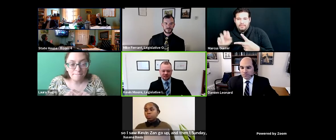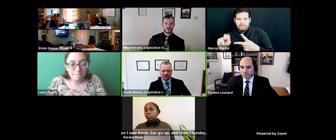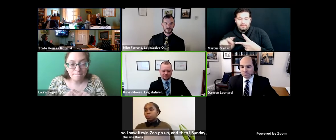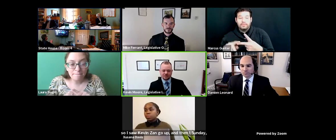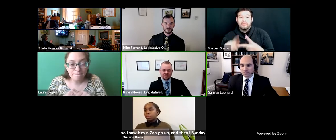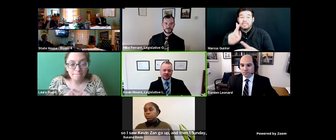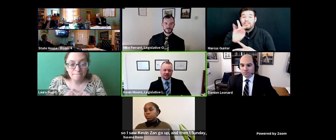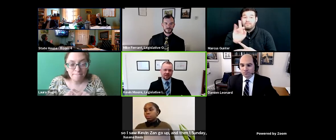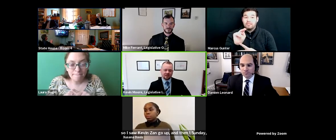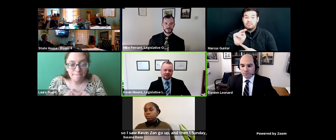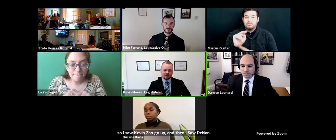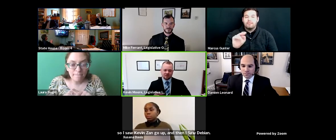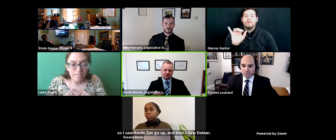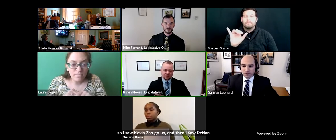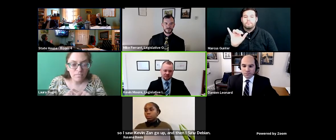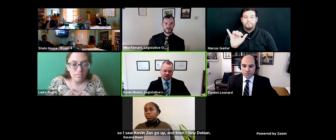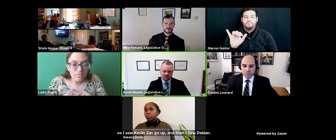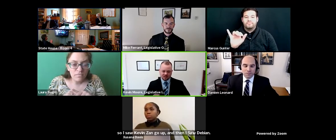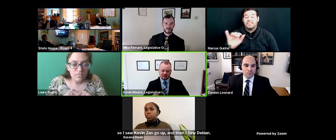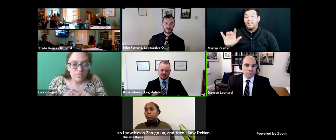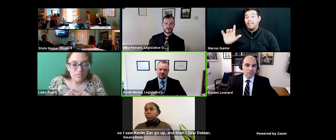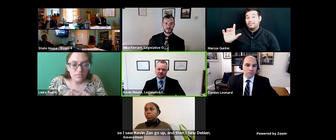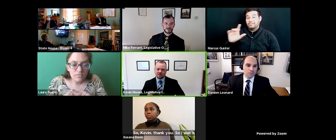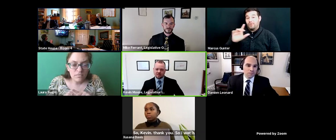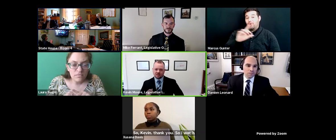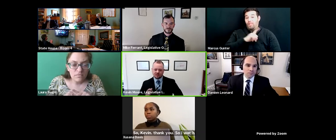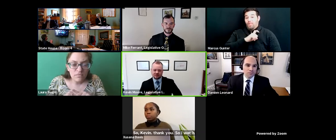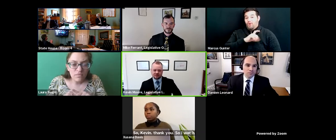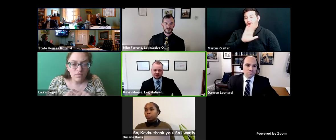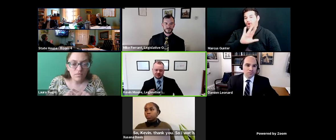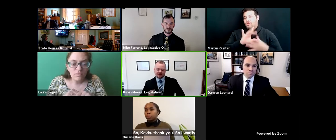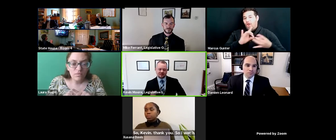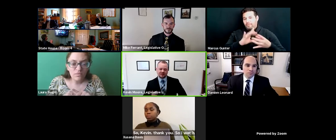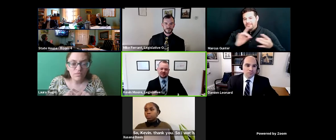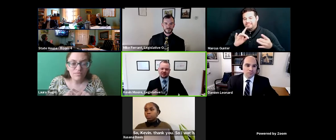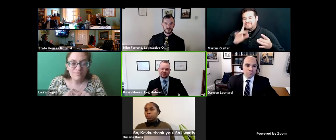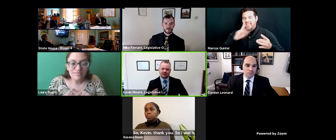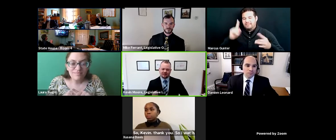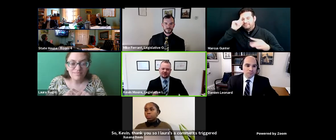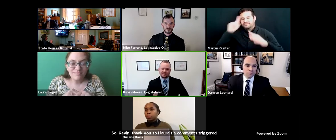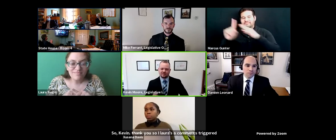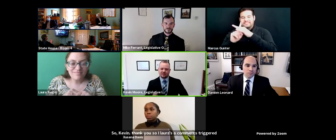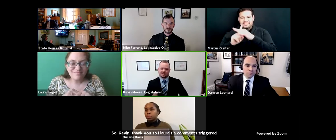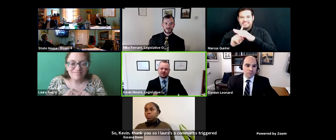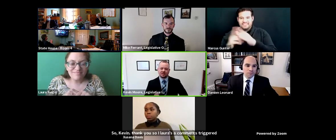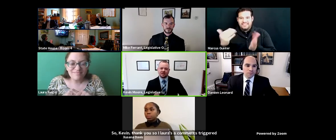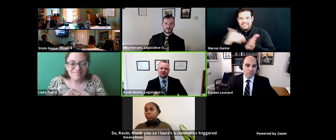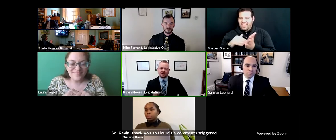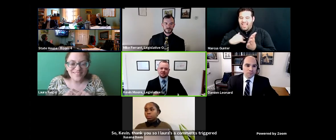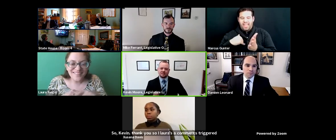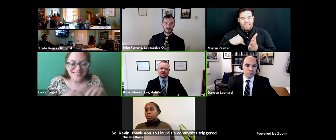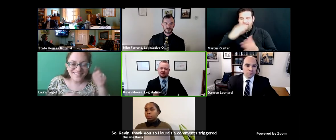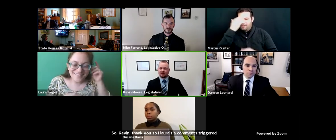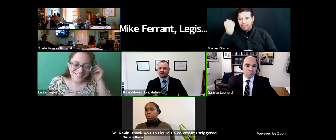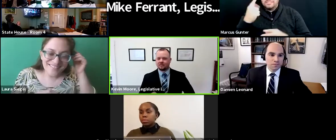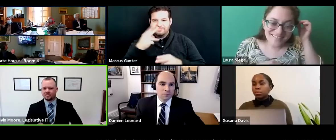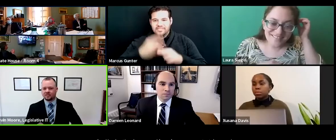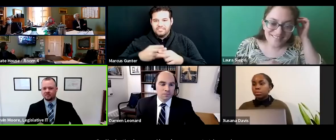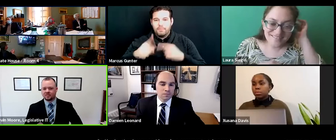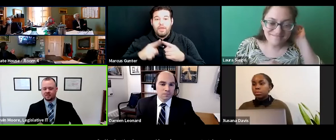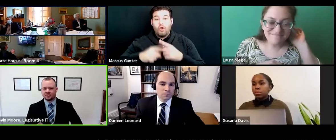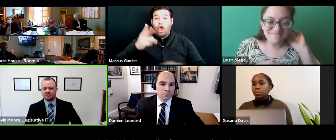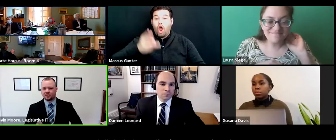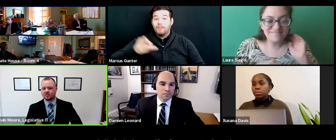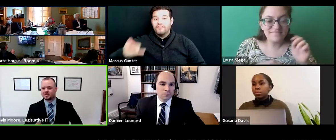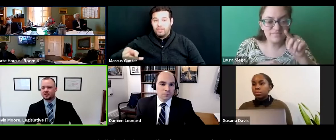Uh, thank you. Um, so I, Laura's, uh, comments, uh, triggered another thought that I think I failed to mention and it's about hard of